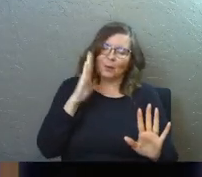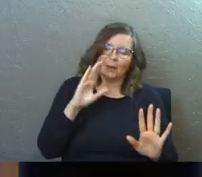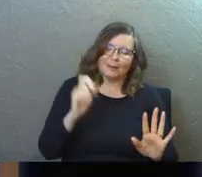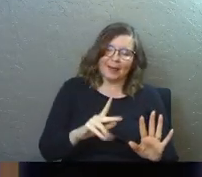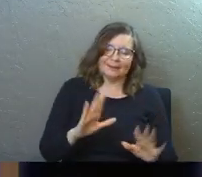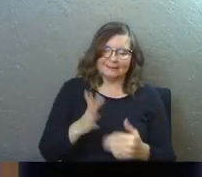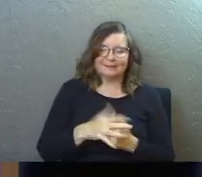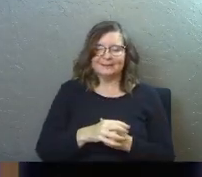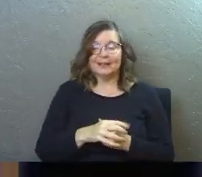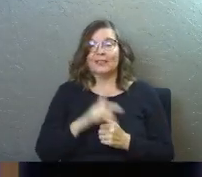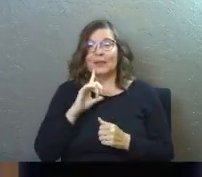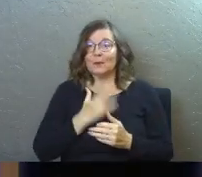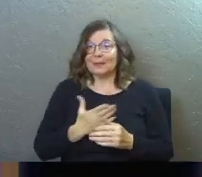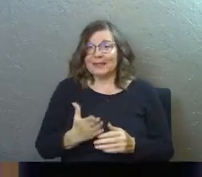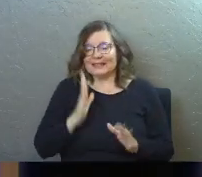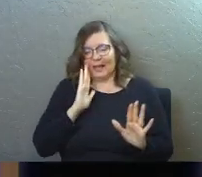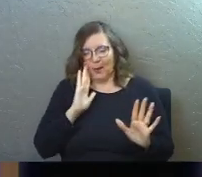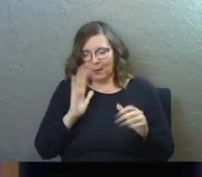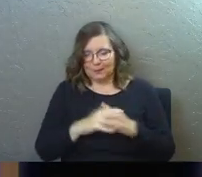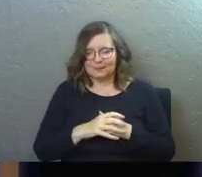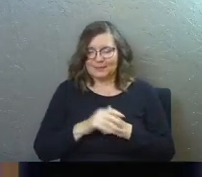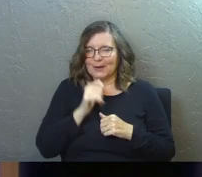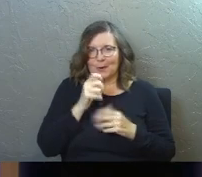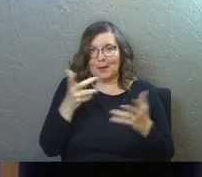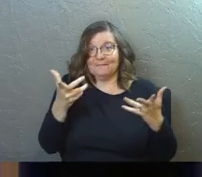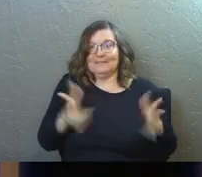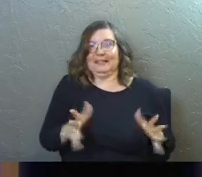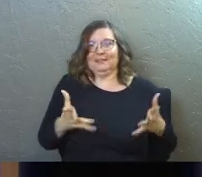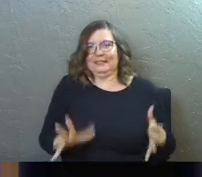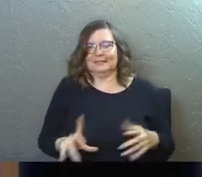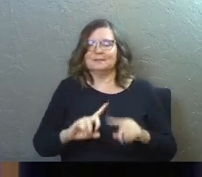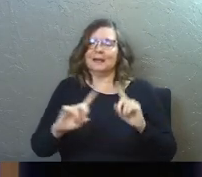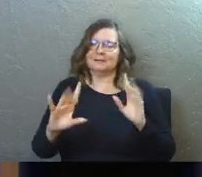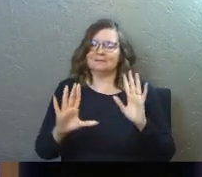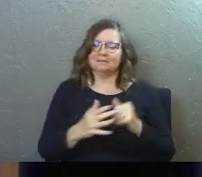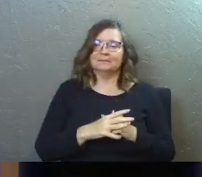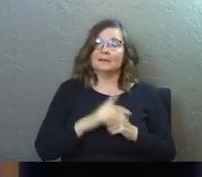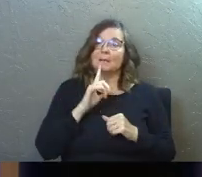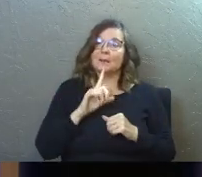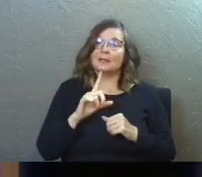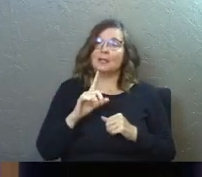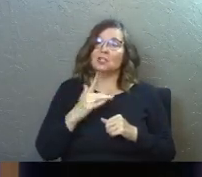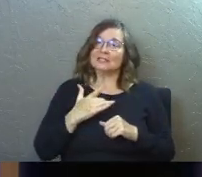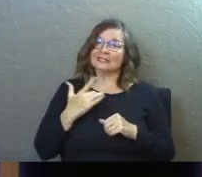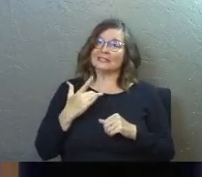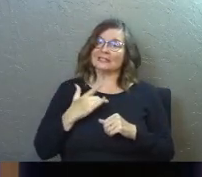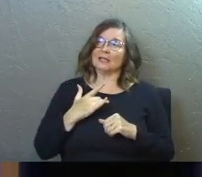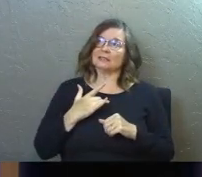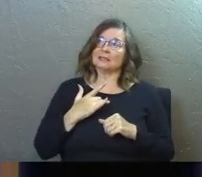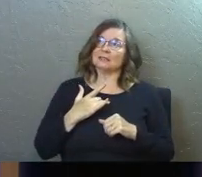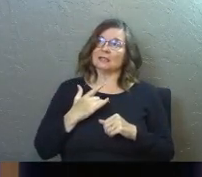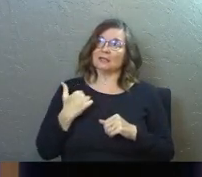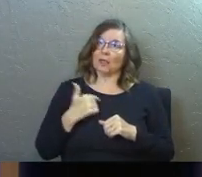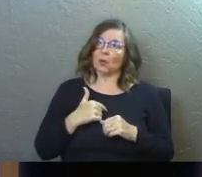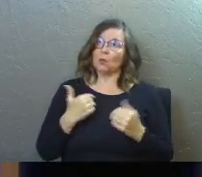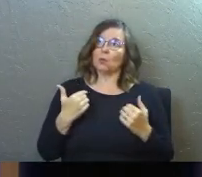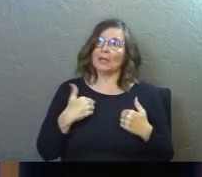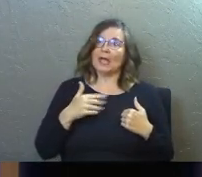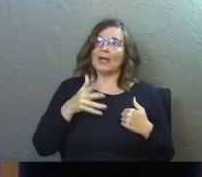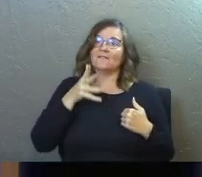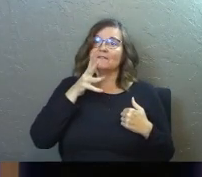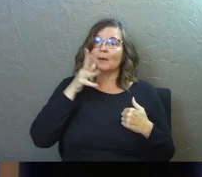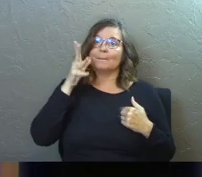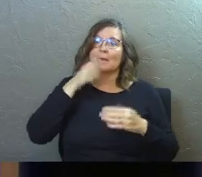I know they're going to come back. There's going to be things. I know, I know we're not done, but there's a great sense in, in which we have